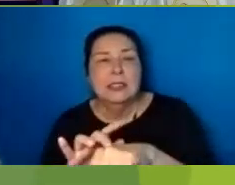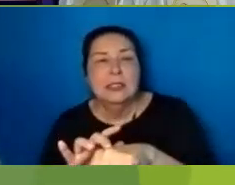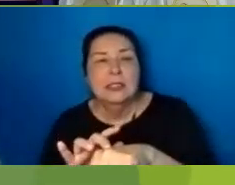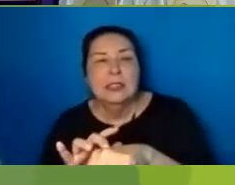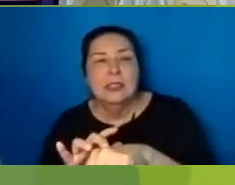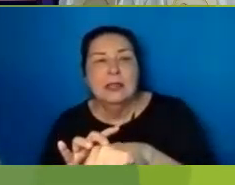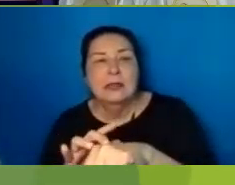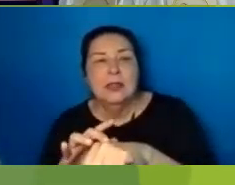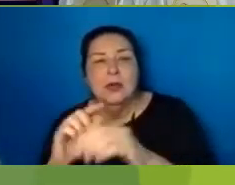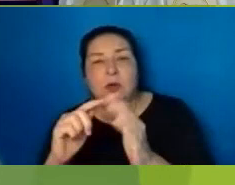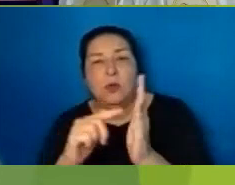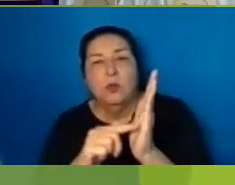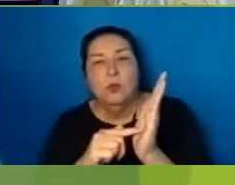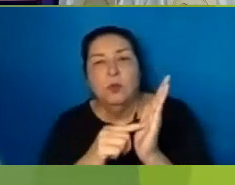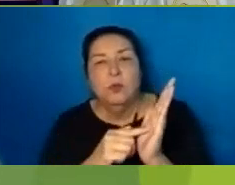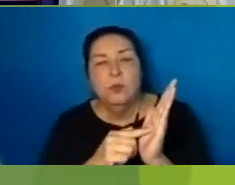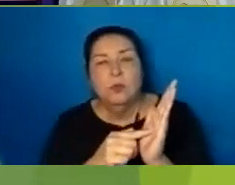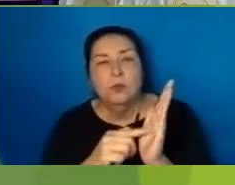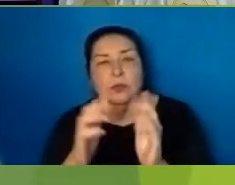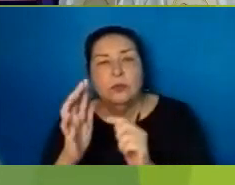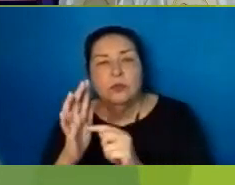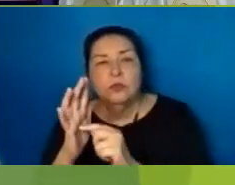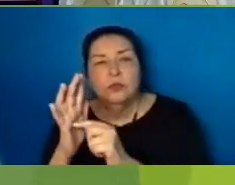spear And name